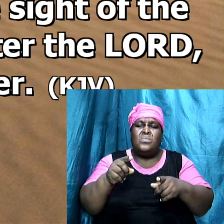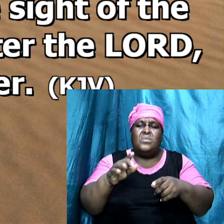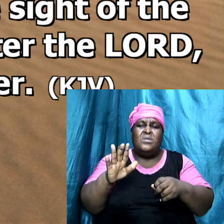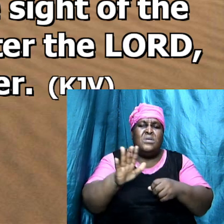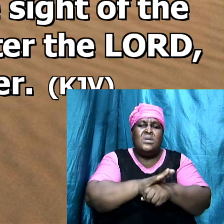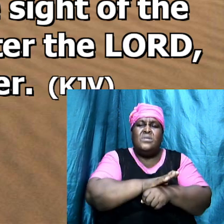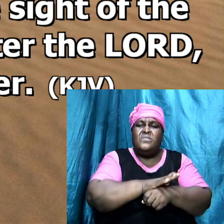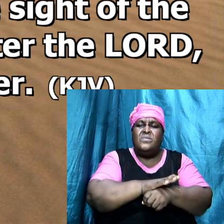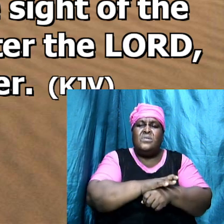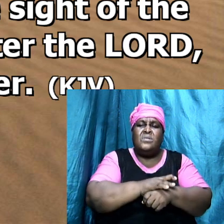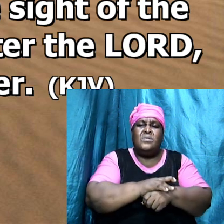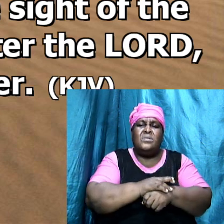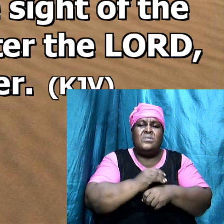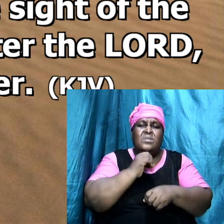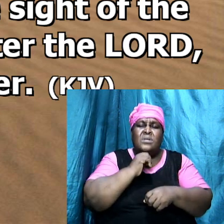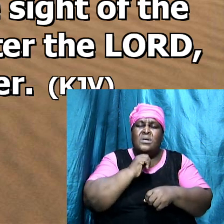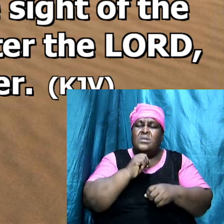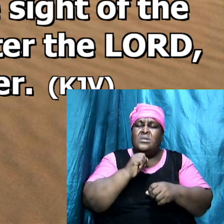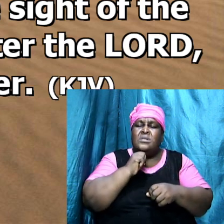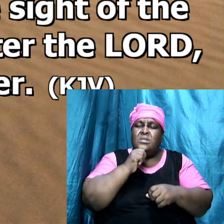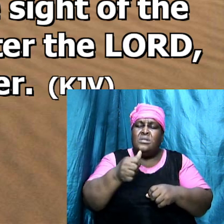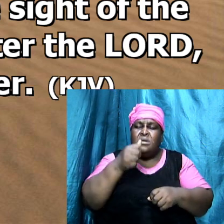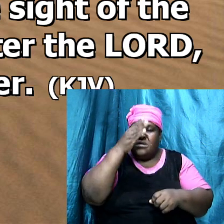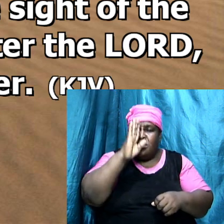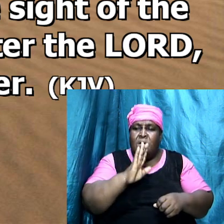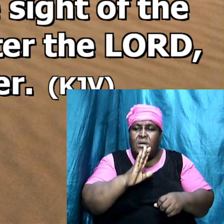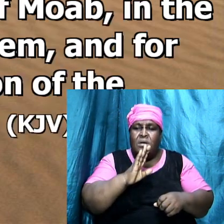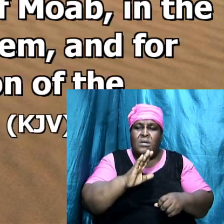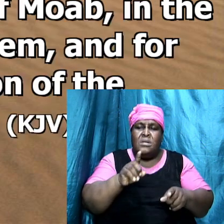Lord, as did David his father.